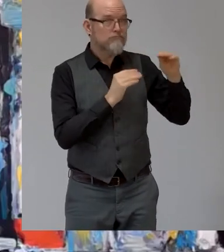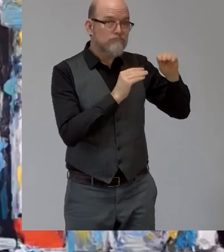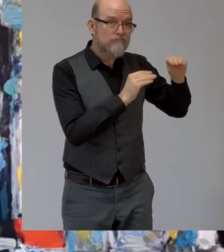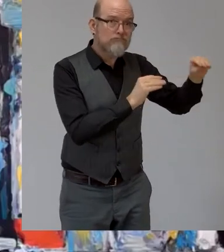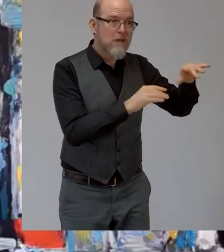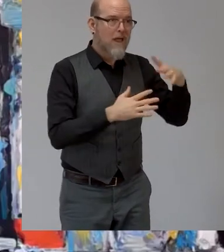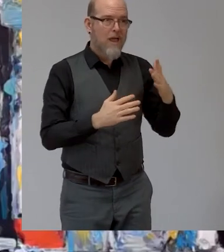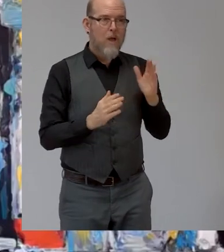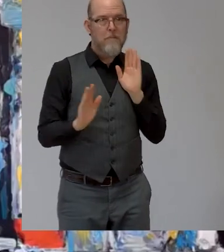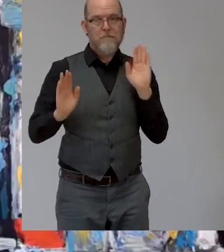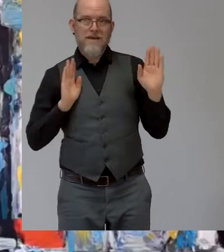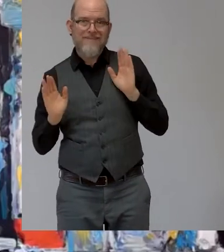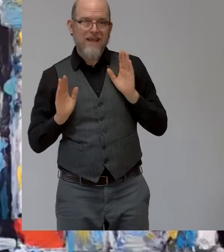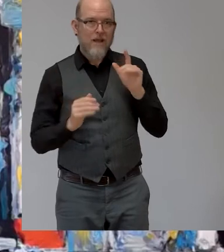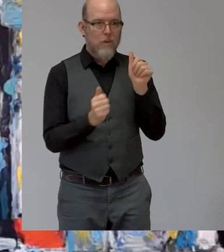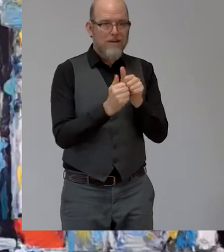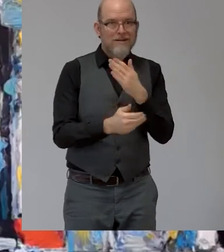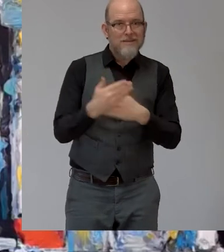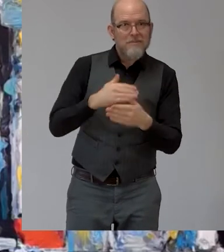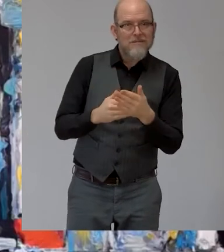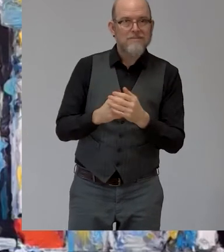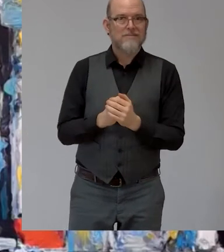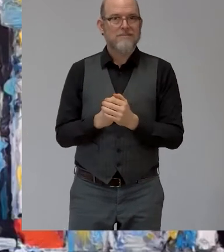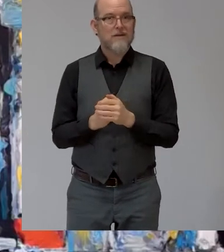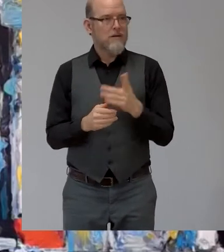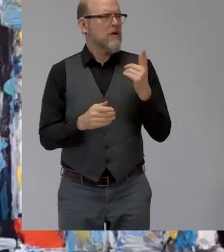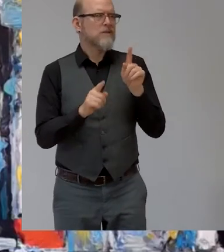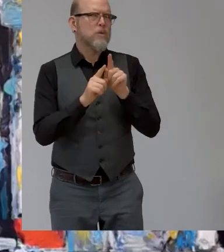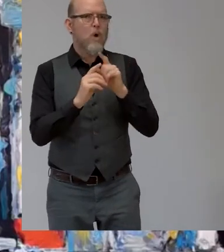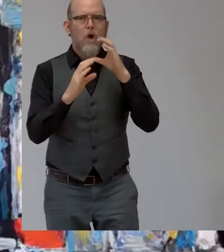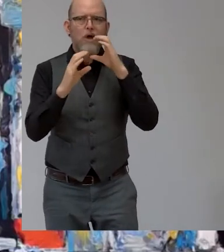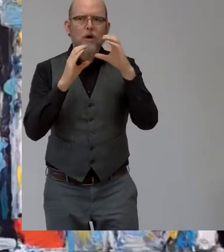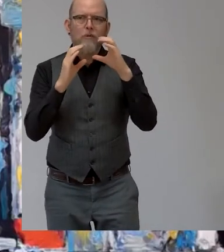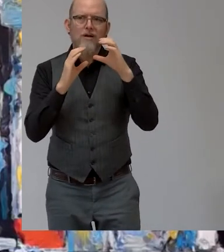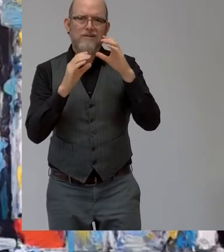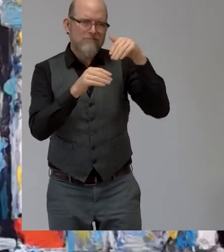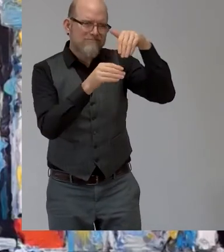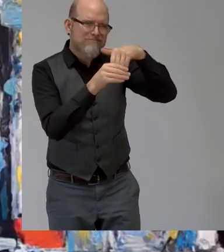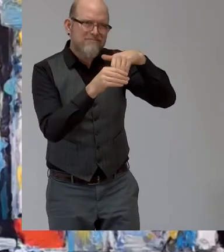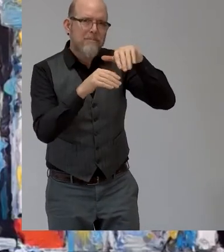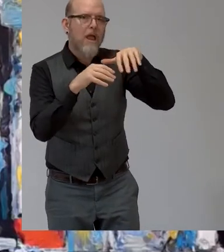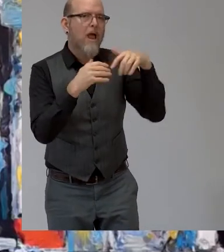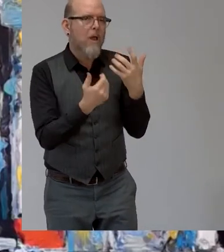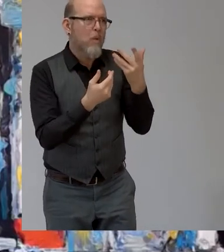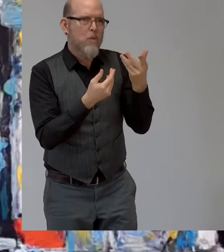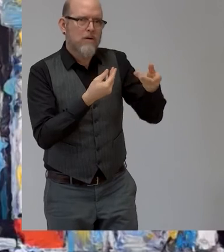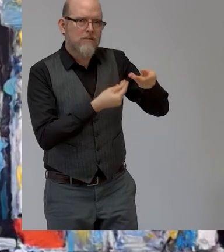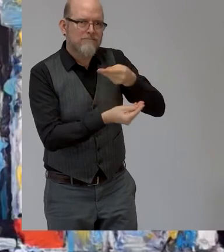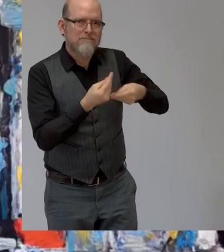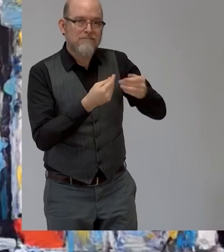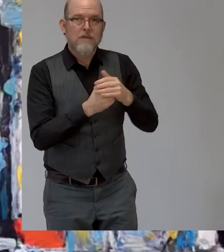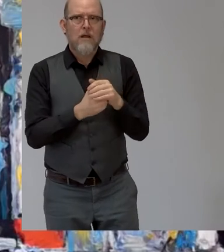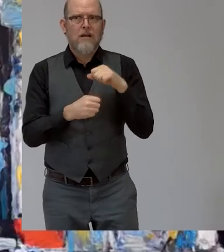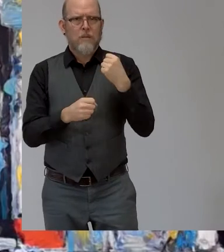communication which is very very important and i can tell you that many uh employers have turned to access israel